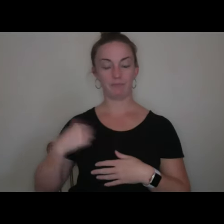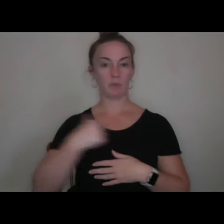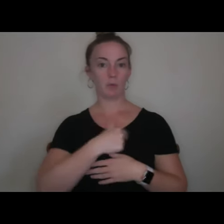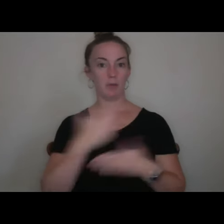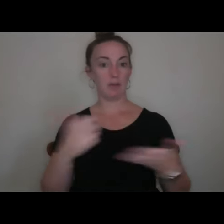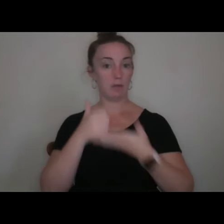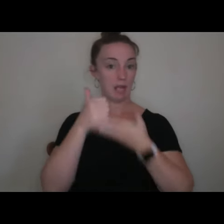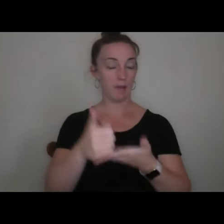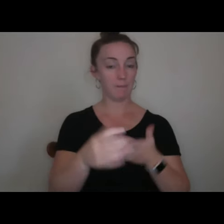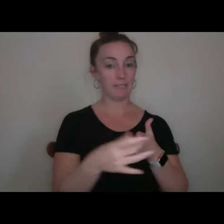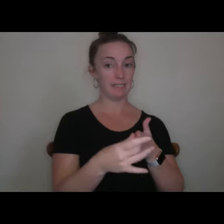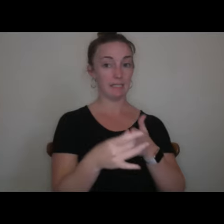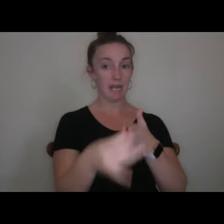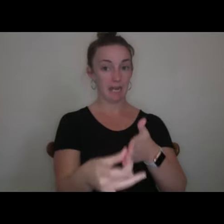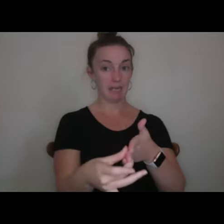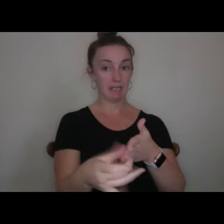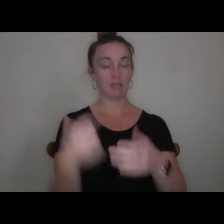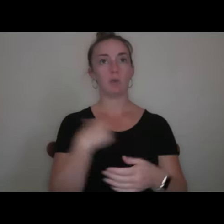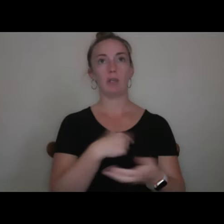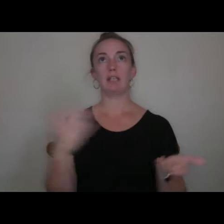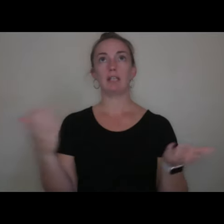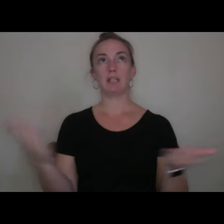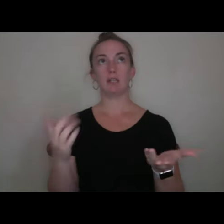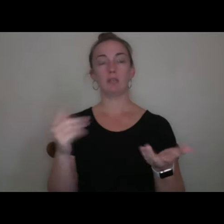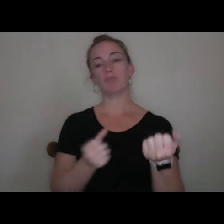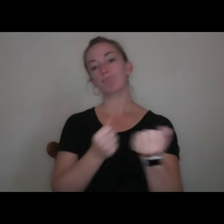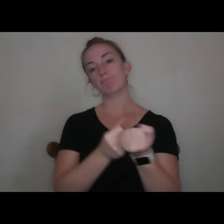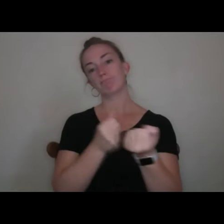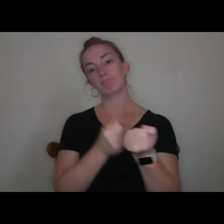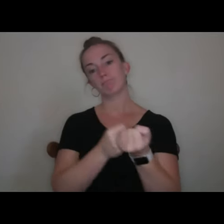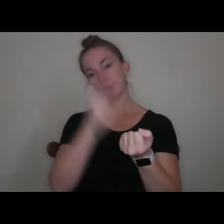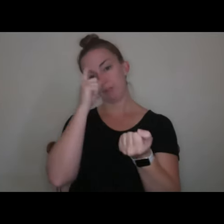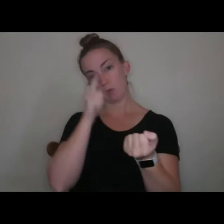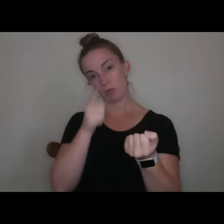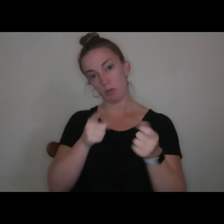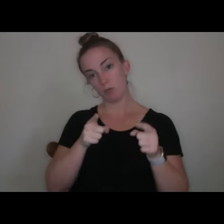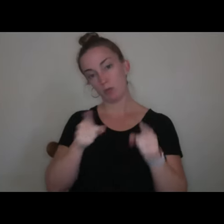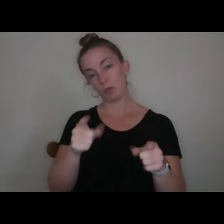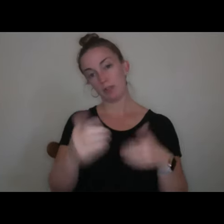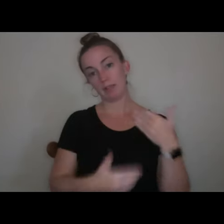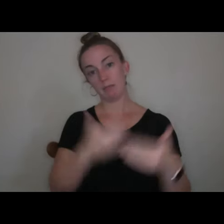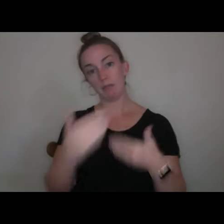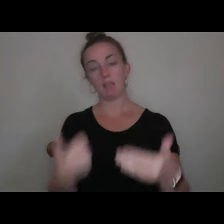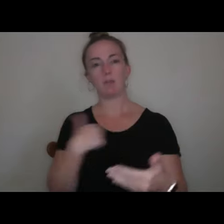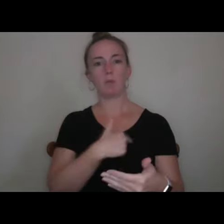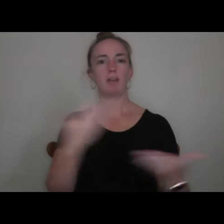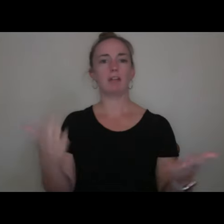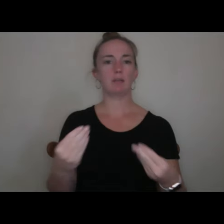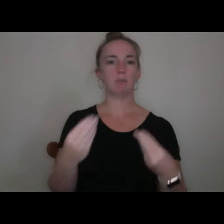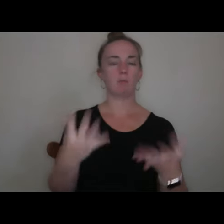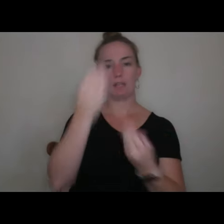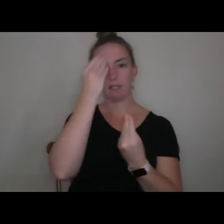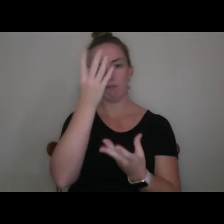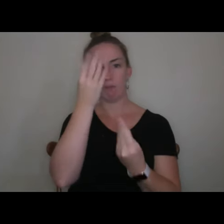guide. We're here to advocate for you in the process. We're here to give you information you